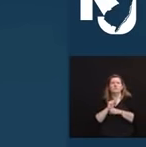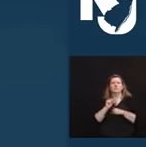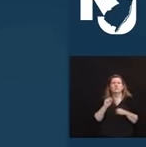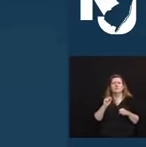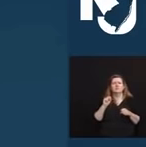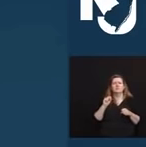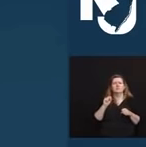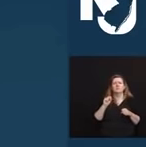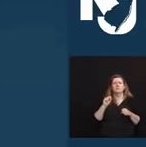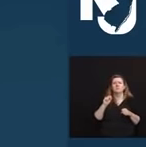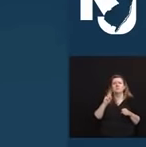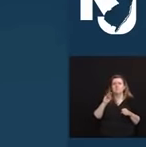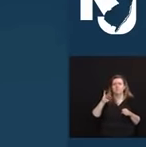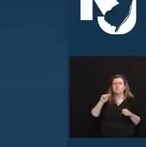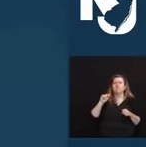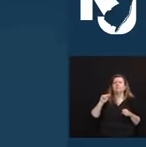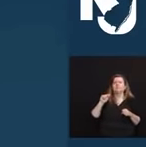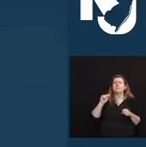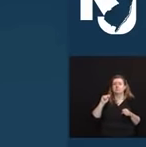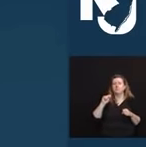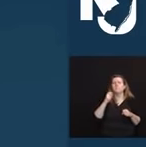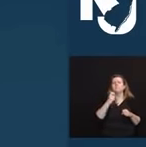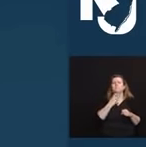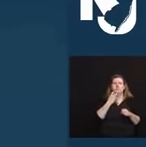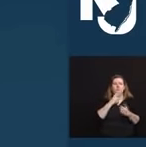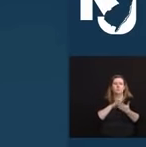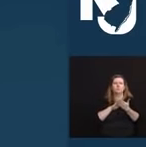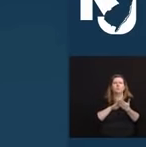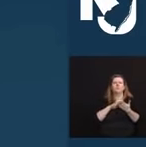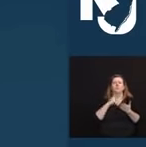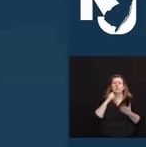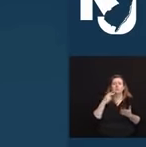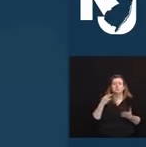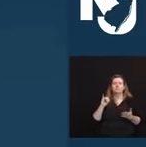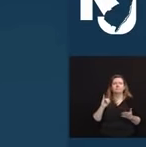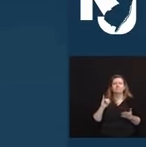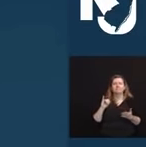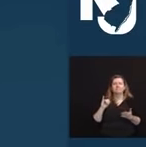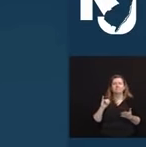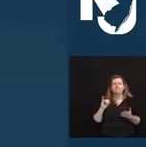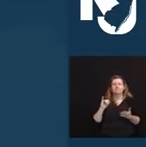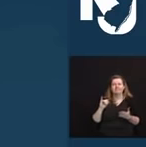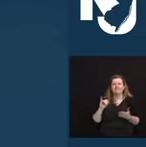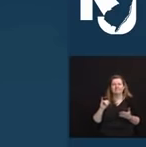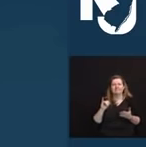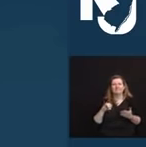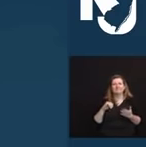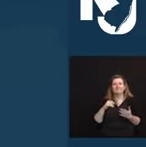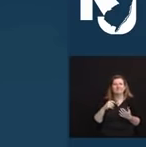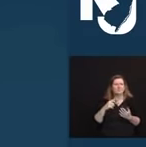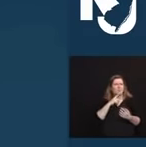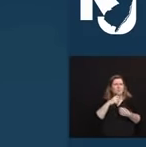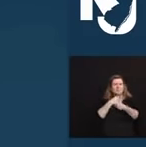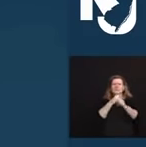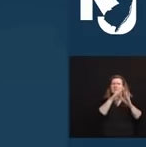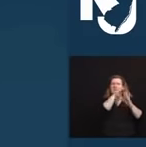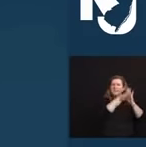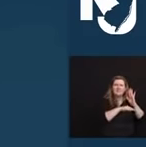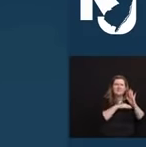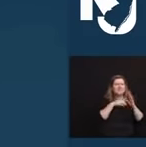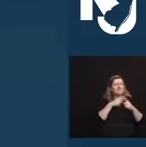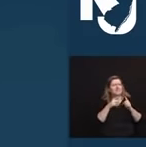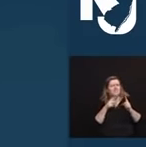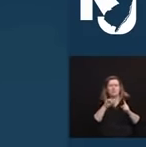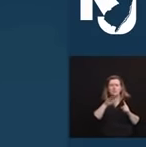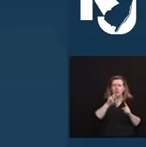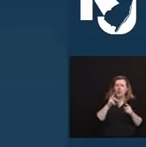She would often keep a list of yard and garden sales to stop at to buy baby clothes, which she would then donate to